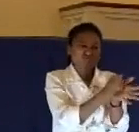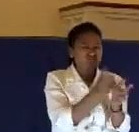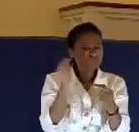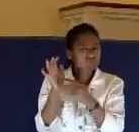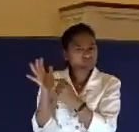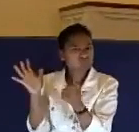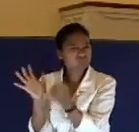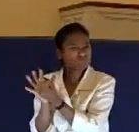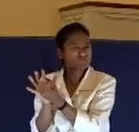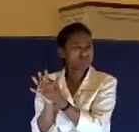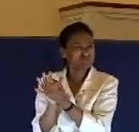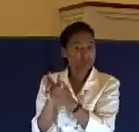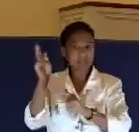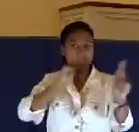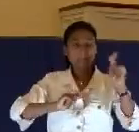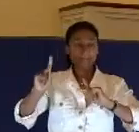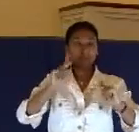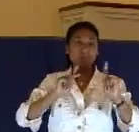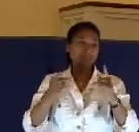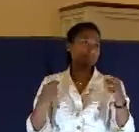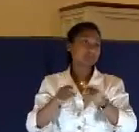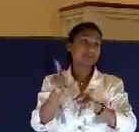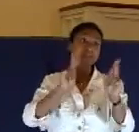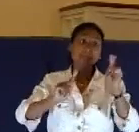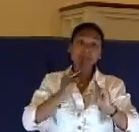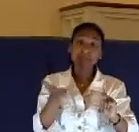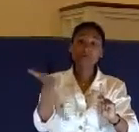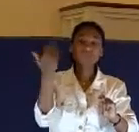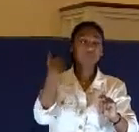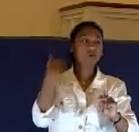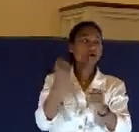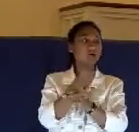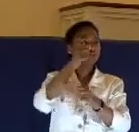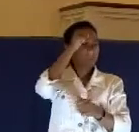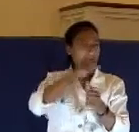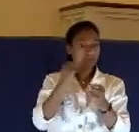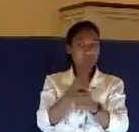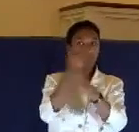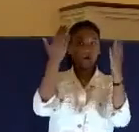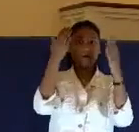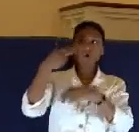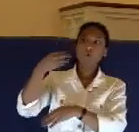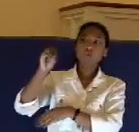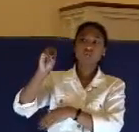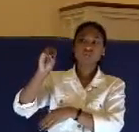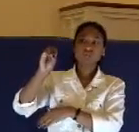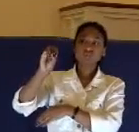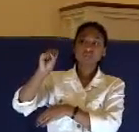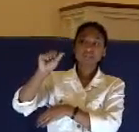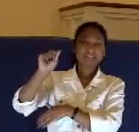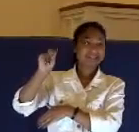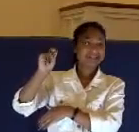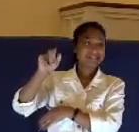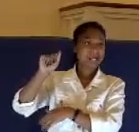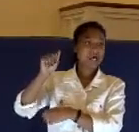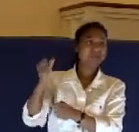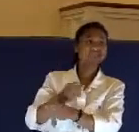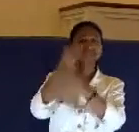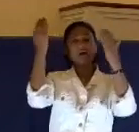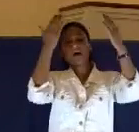There is this mob in there. By the way, these are the same people that were saying Hosanna a few days before. A few days before they're,